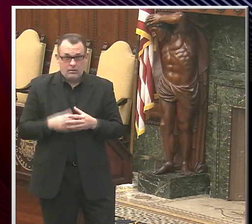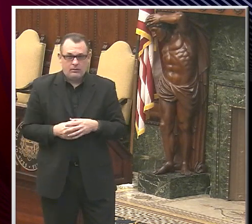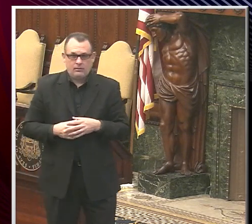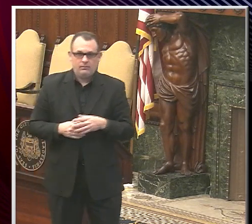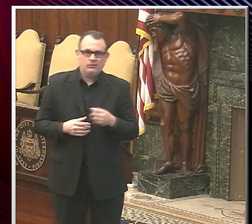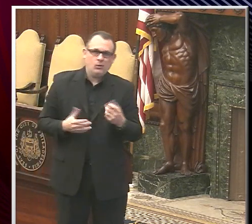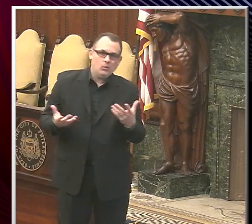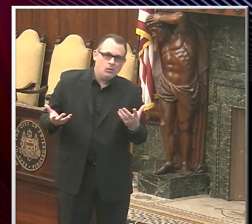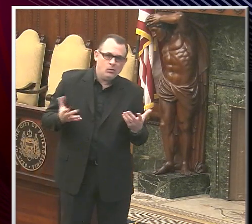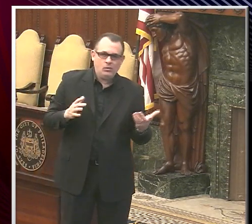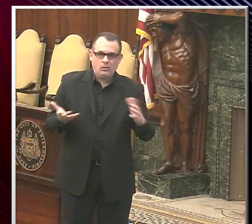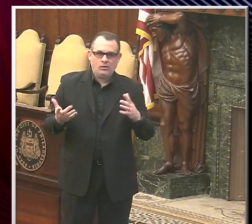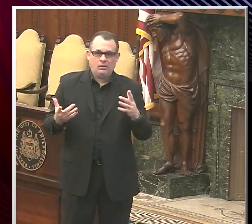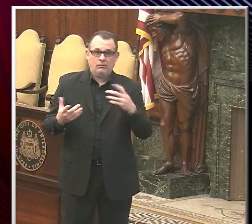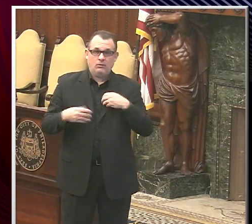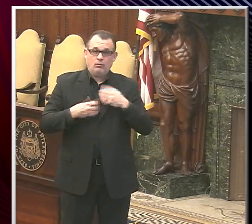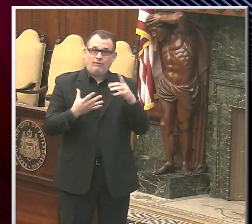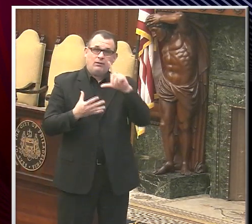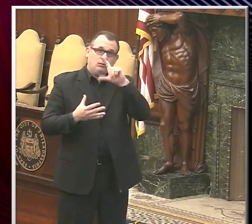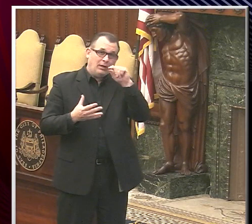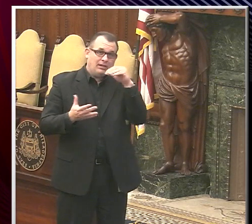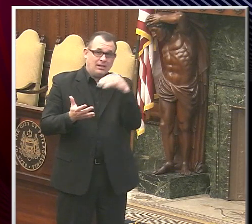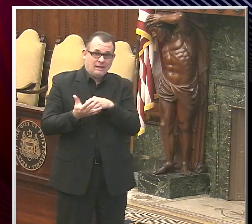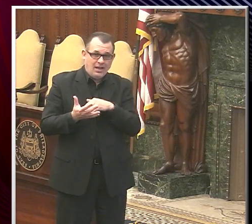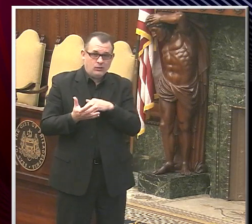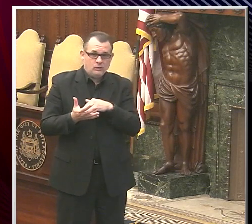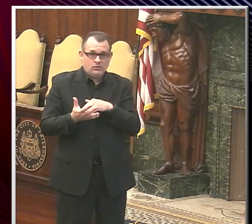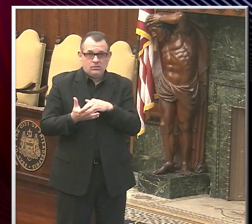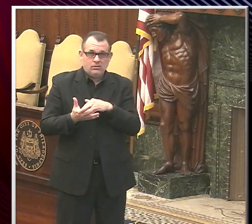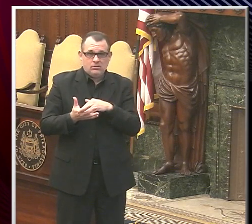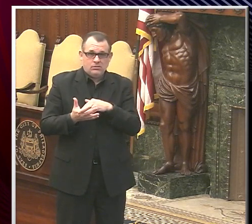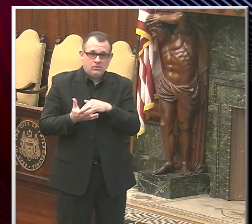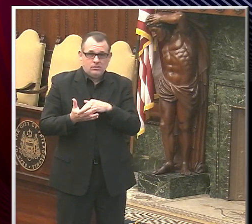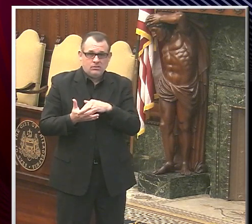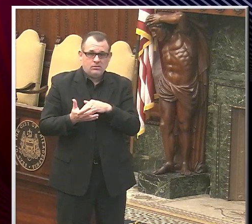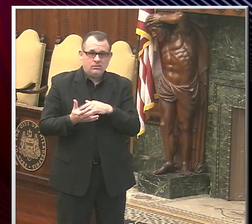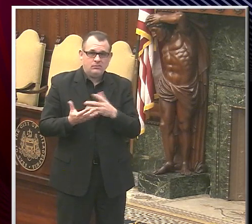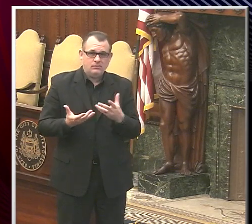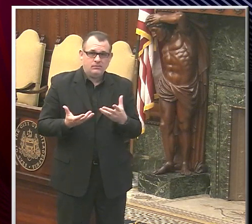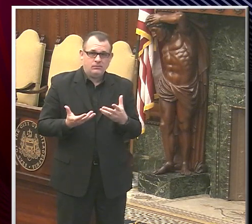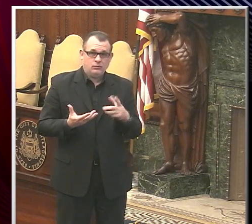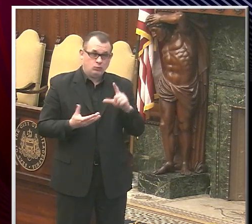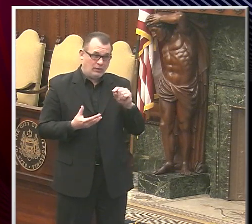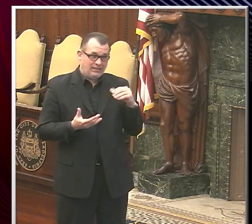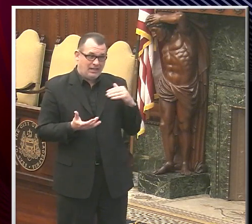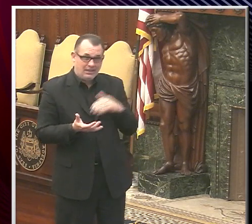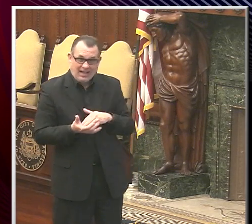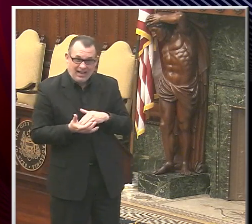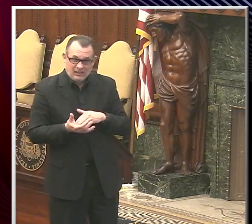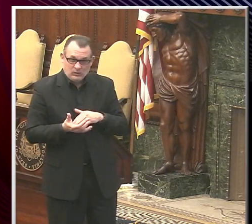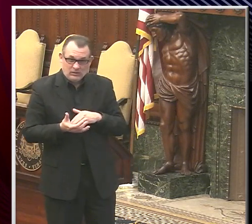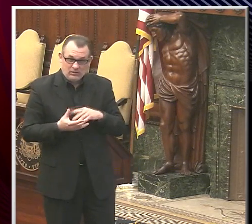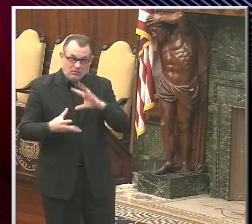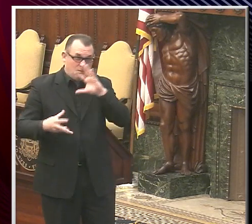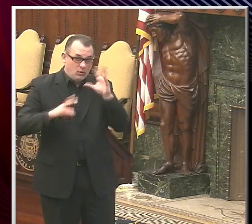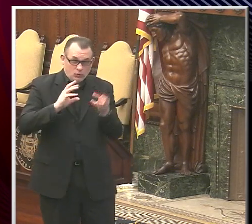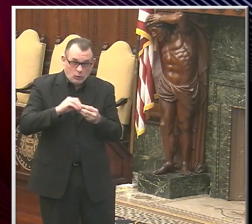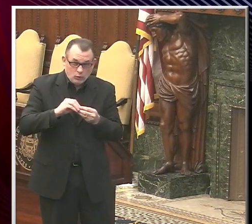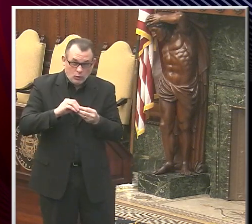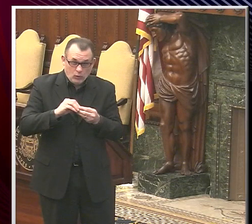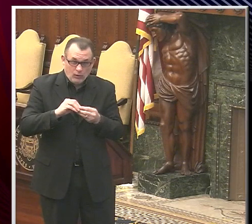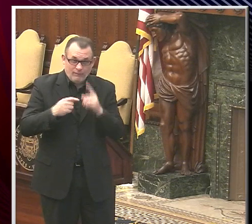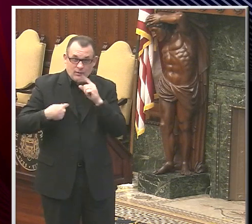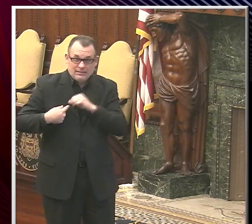provide 20,000 doses. And just the 20K, is that total number of staff or the